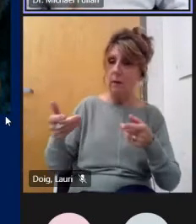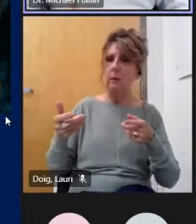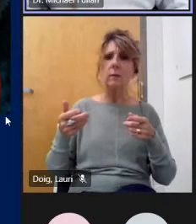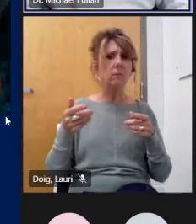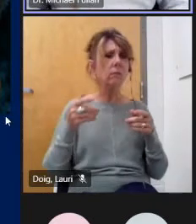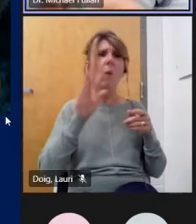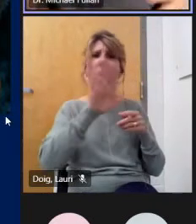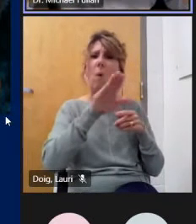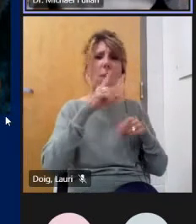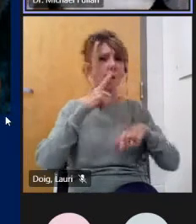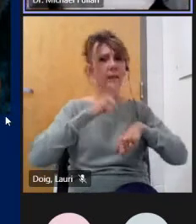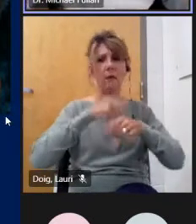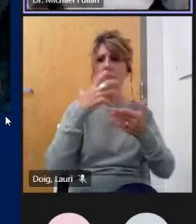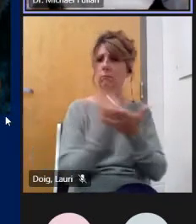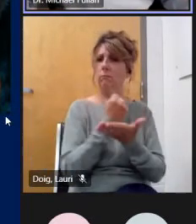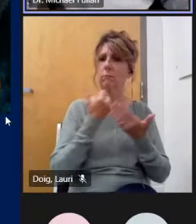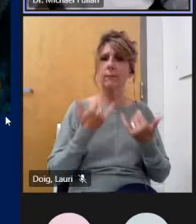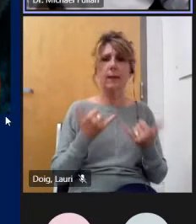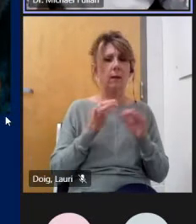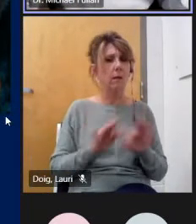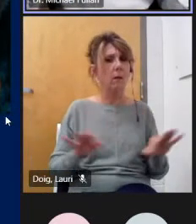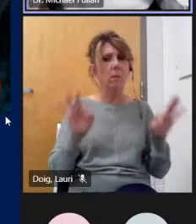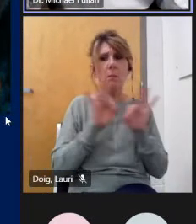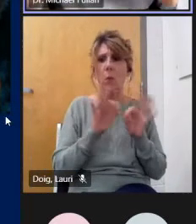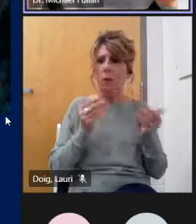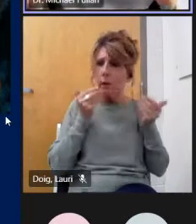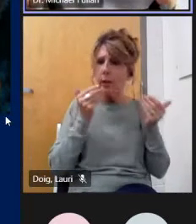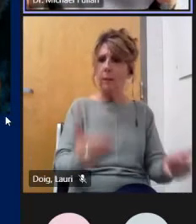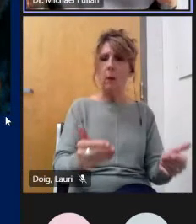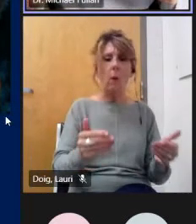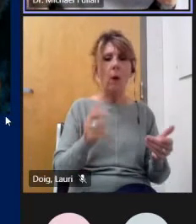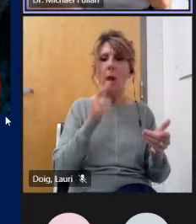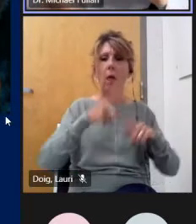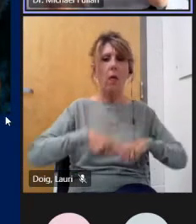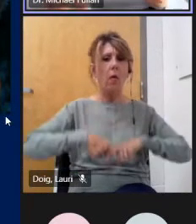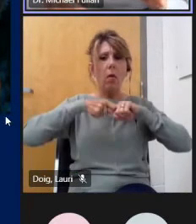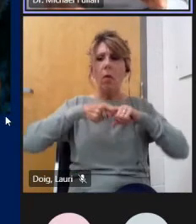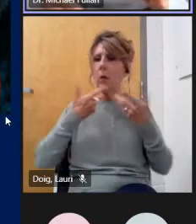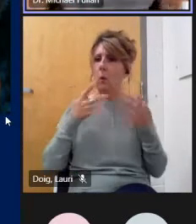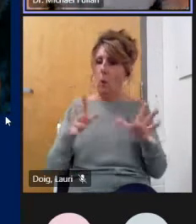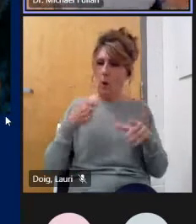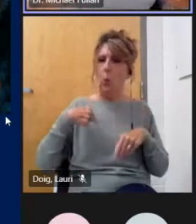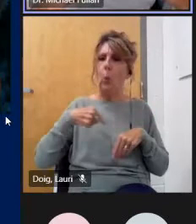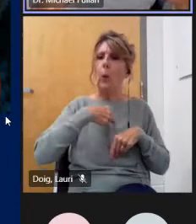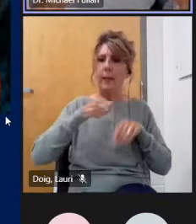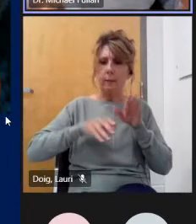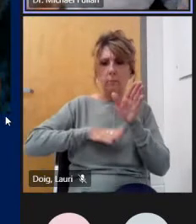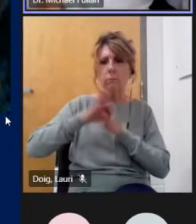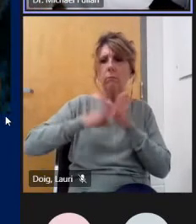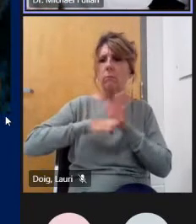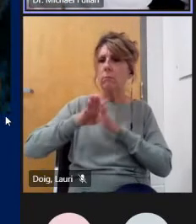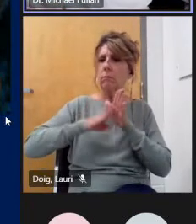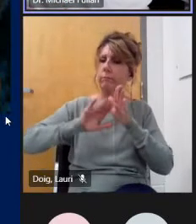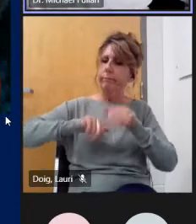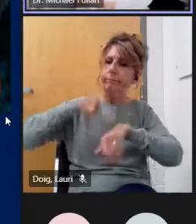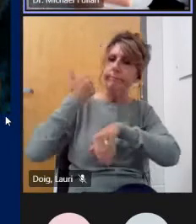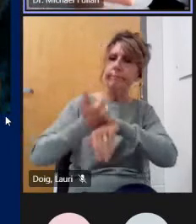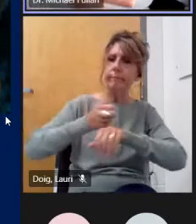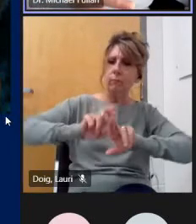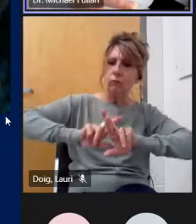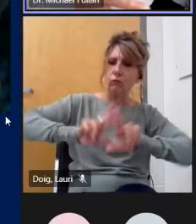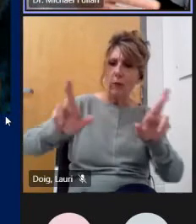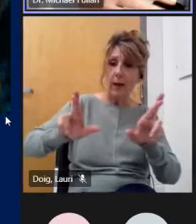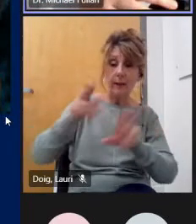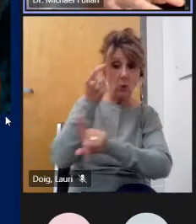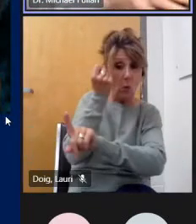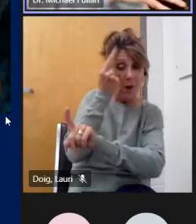more important so i i could give you a chapter in detail but think of this because this is verified now that 255